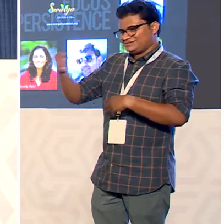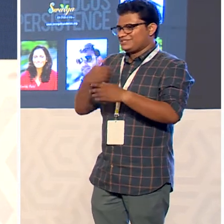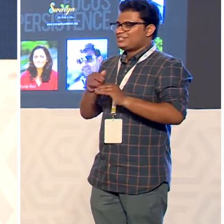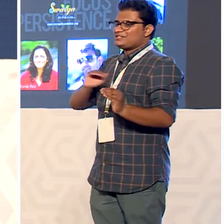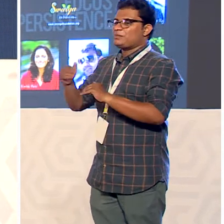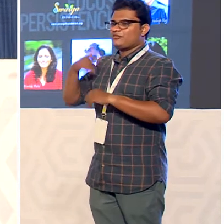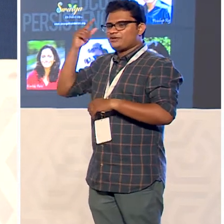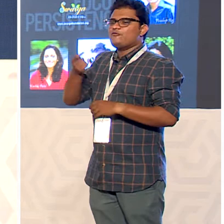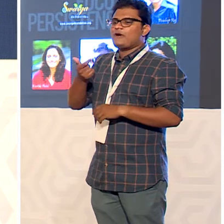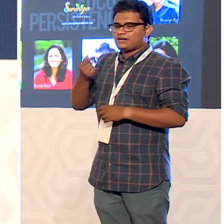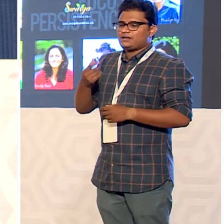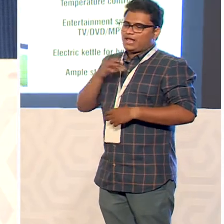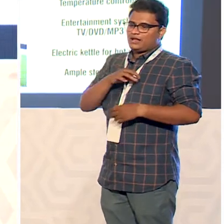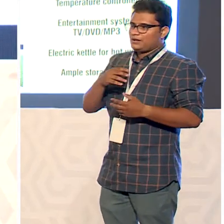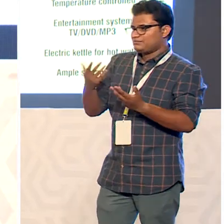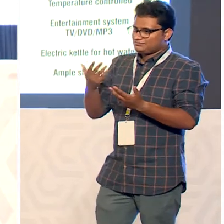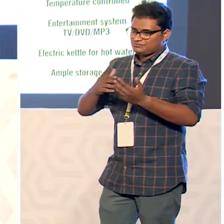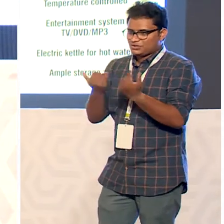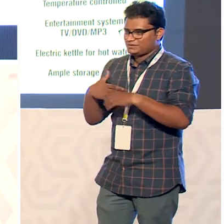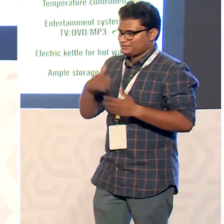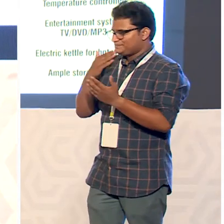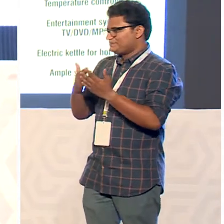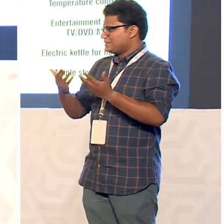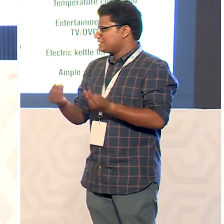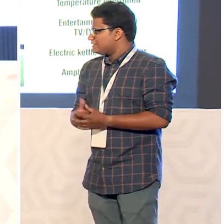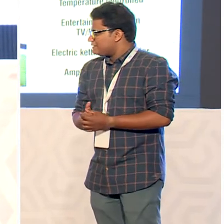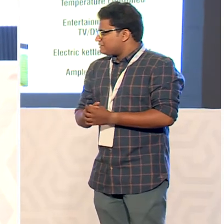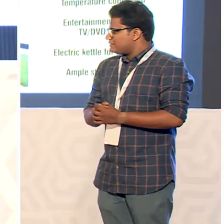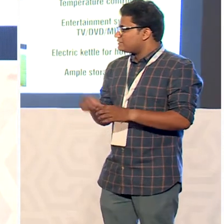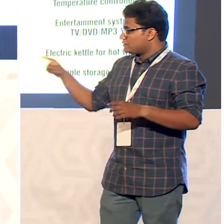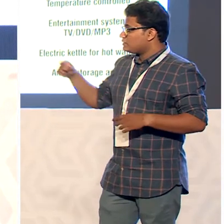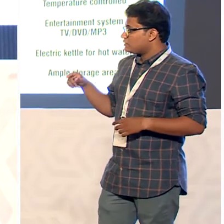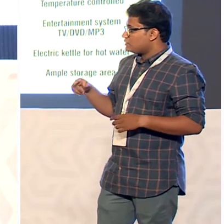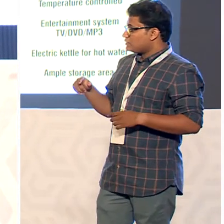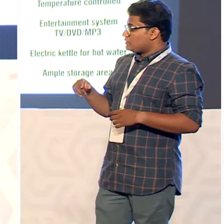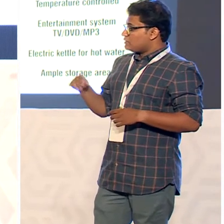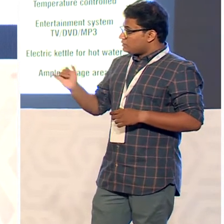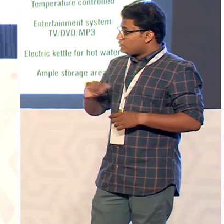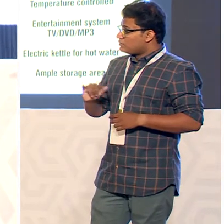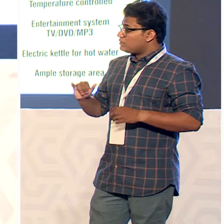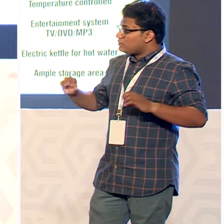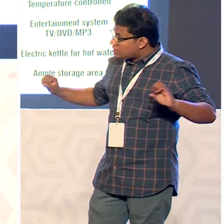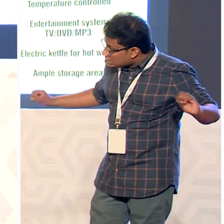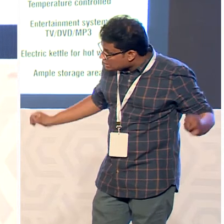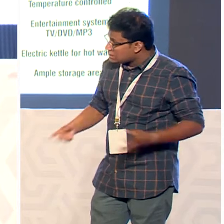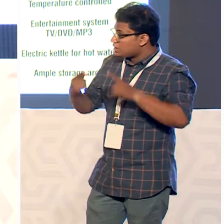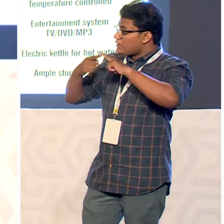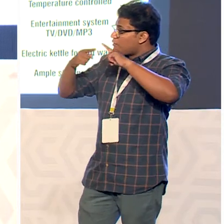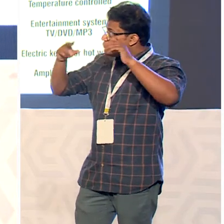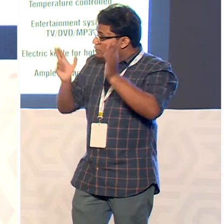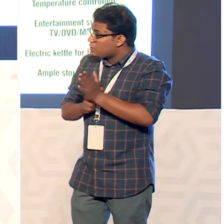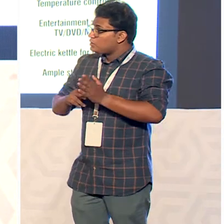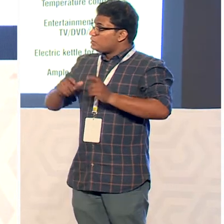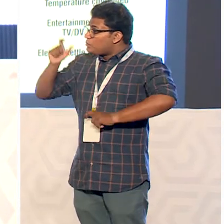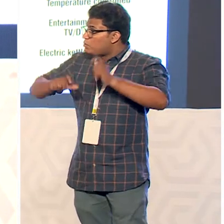fundraiser which supports all our projects and uh we have also started tamil nadu's first transport facility for people with